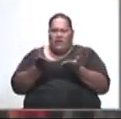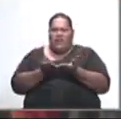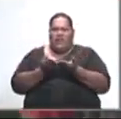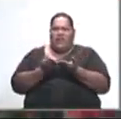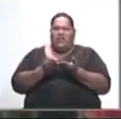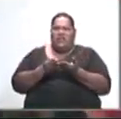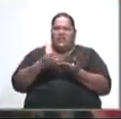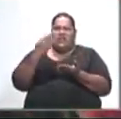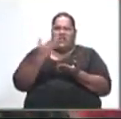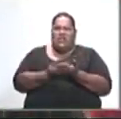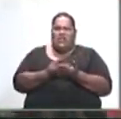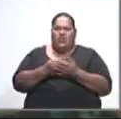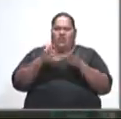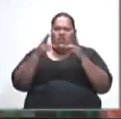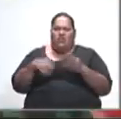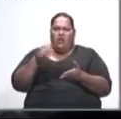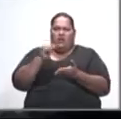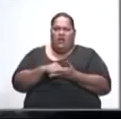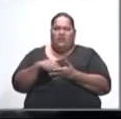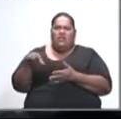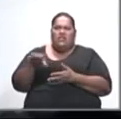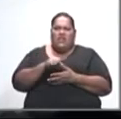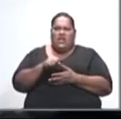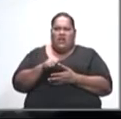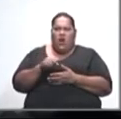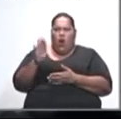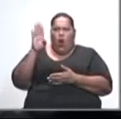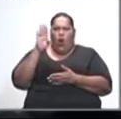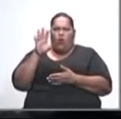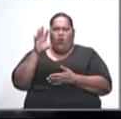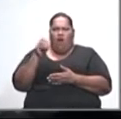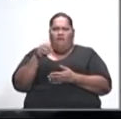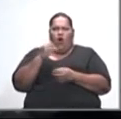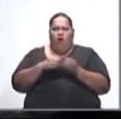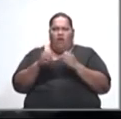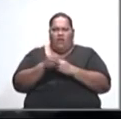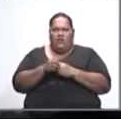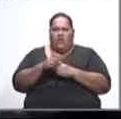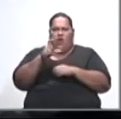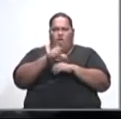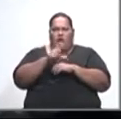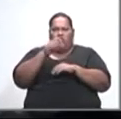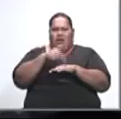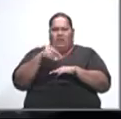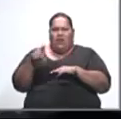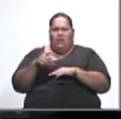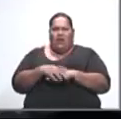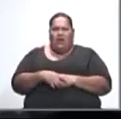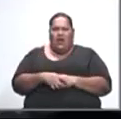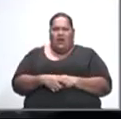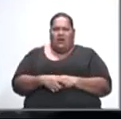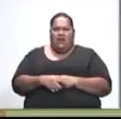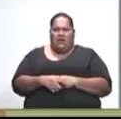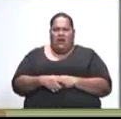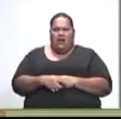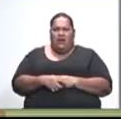Constitution under which she took her oath of office is acceptable by the coalition government. You know, there are lots of people sitting in that August